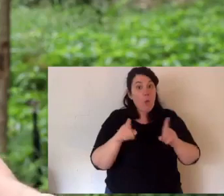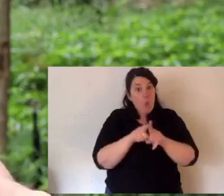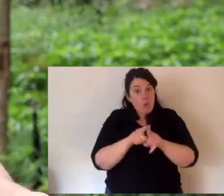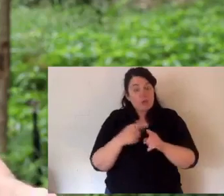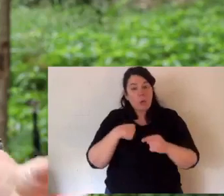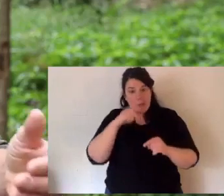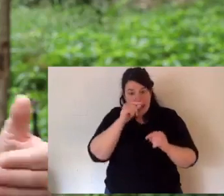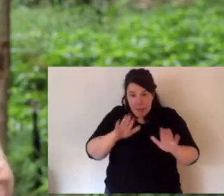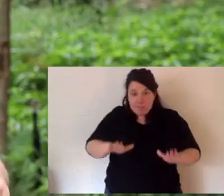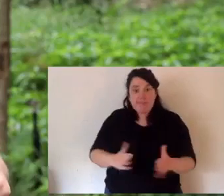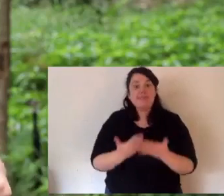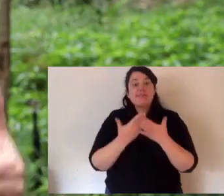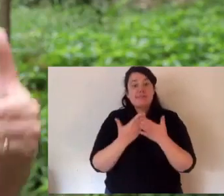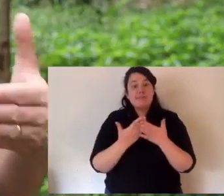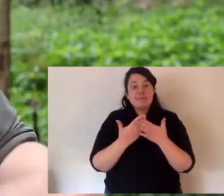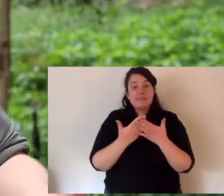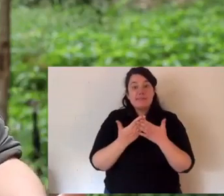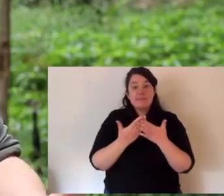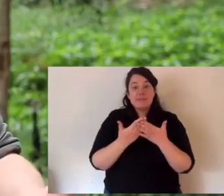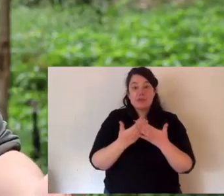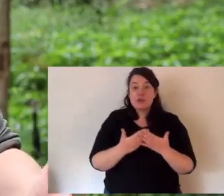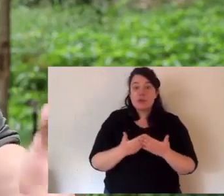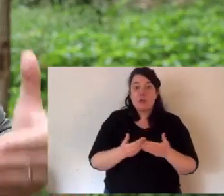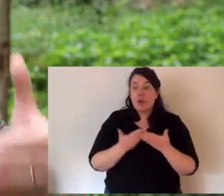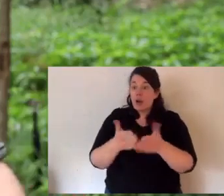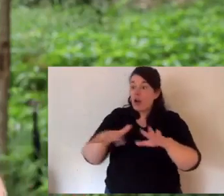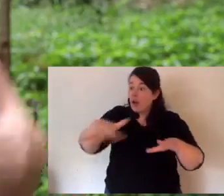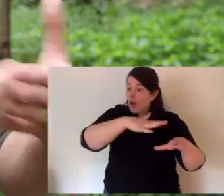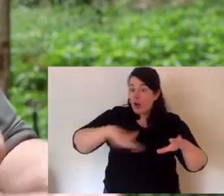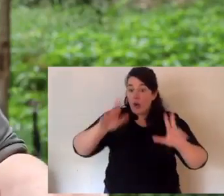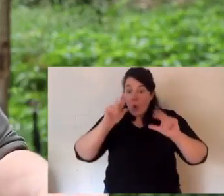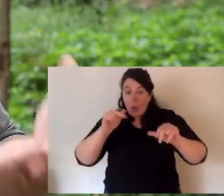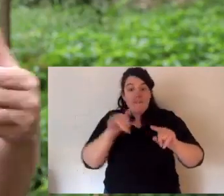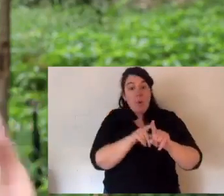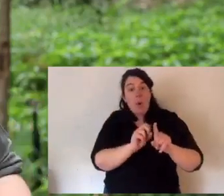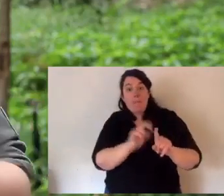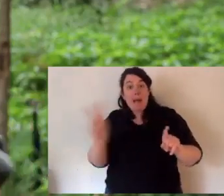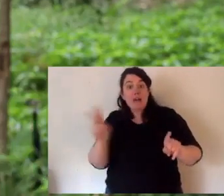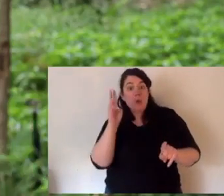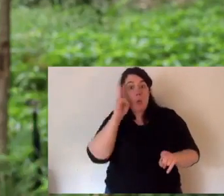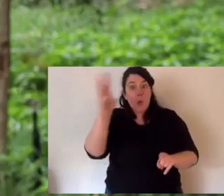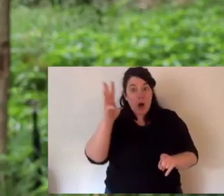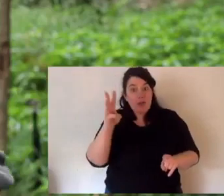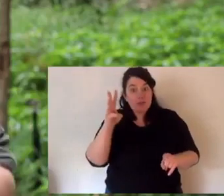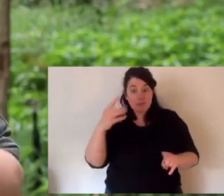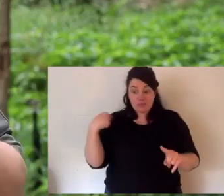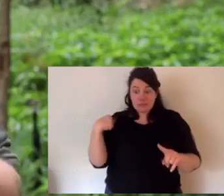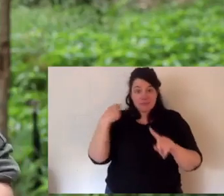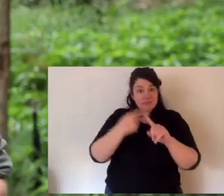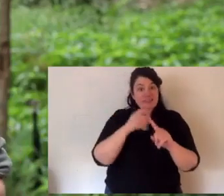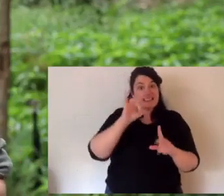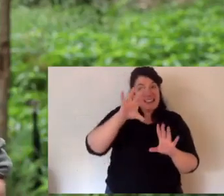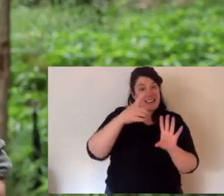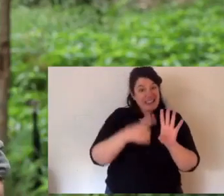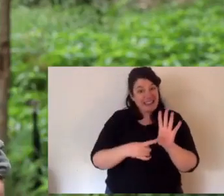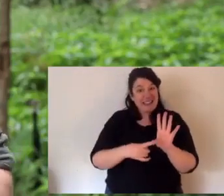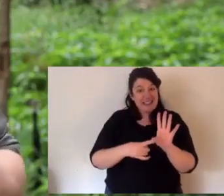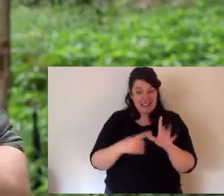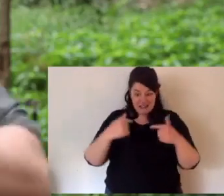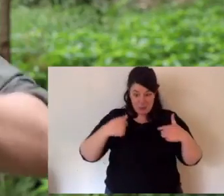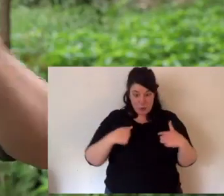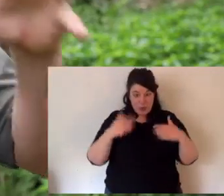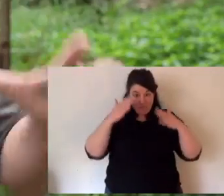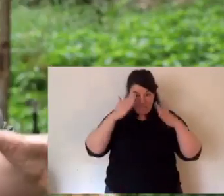extinct. It also means we can breed to release to sanctuary or back to wild. Now, for the last decade,